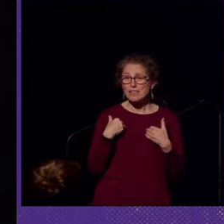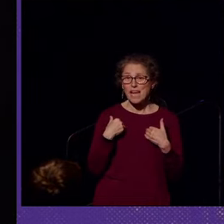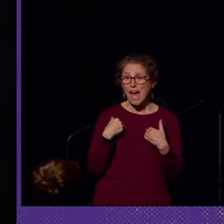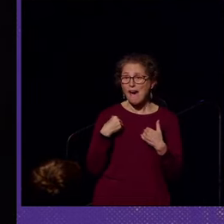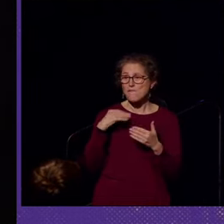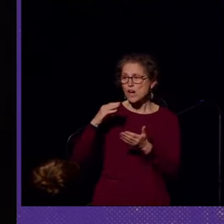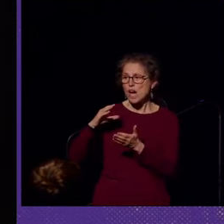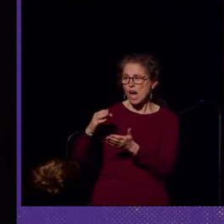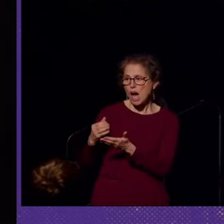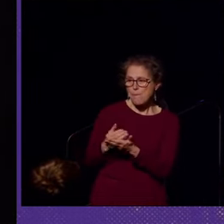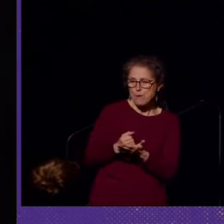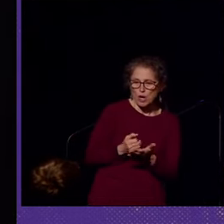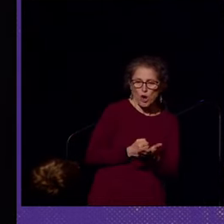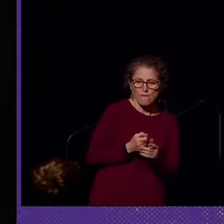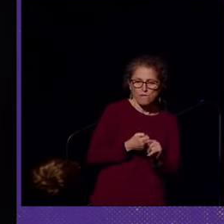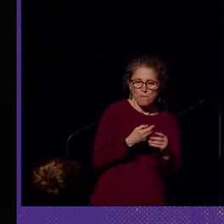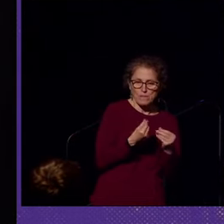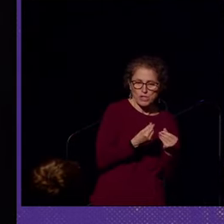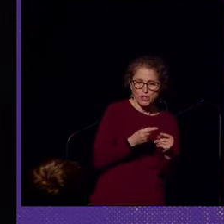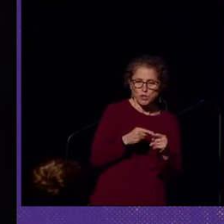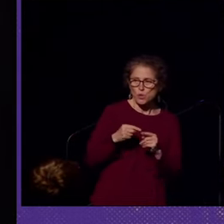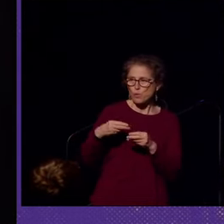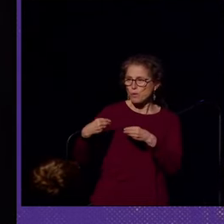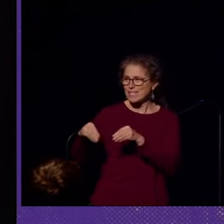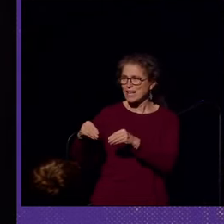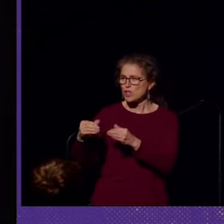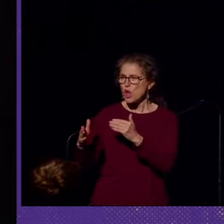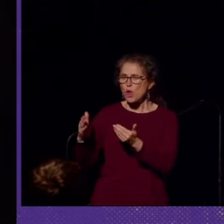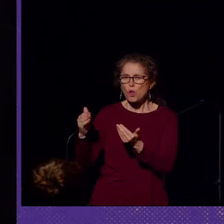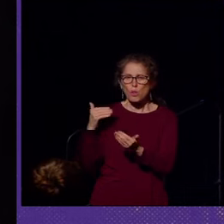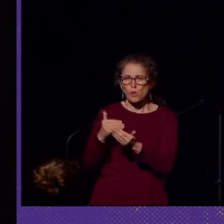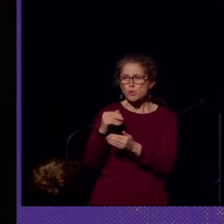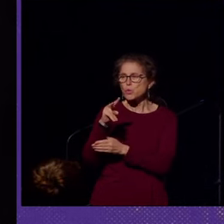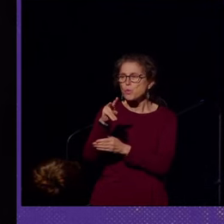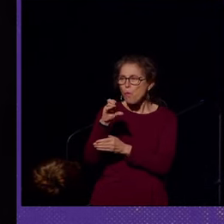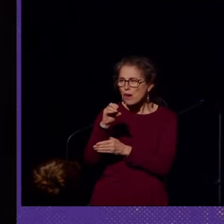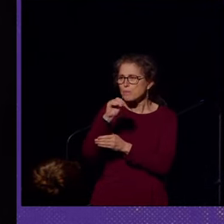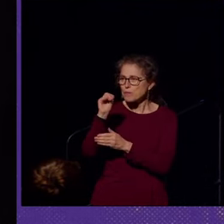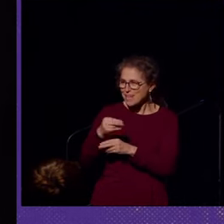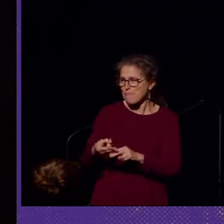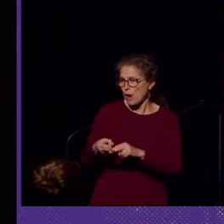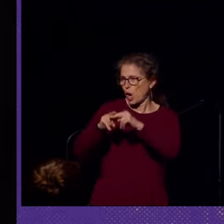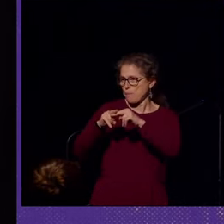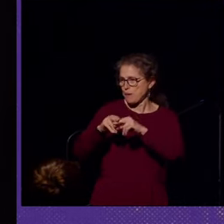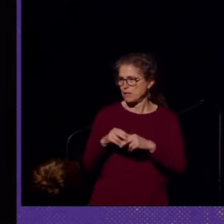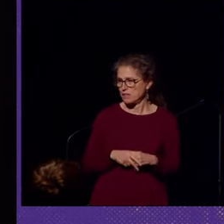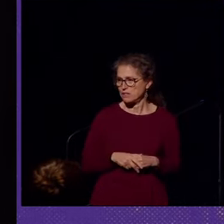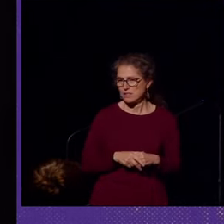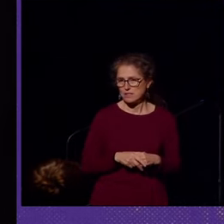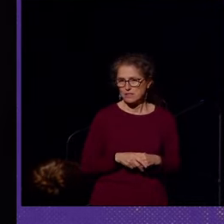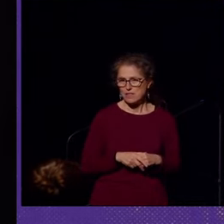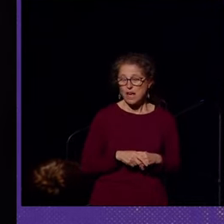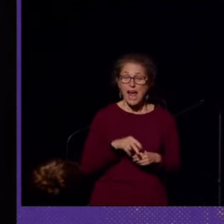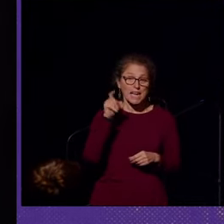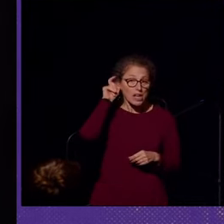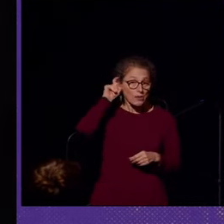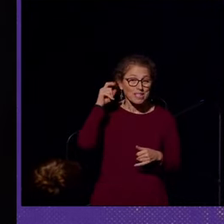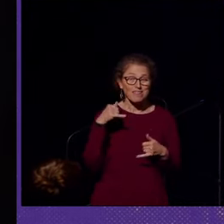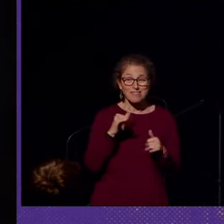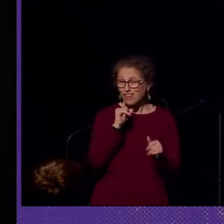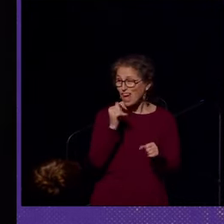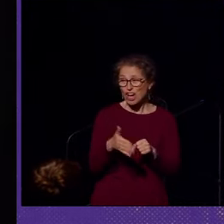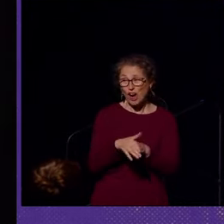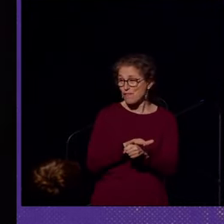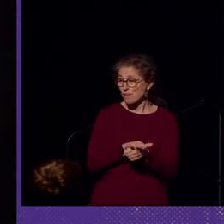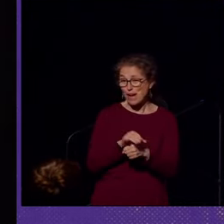materials to retail about close to 200%. And hearing aids are still not covered